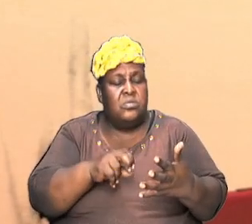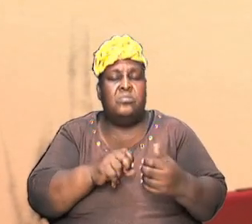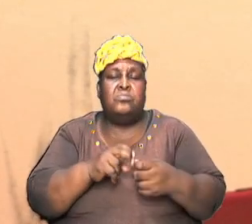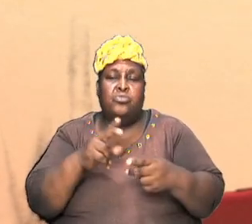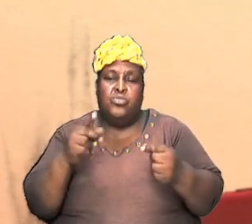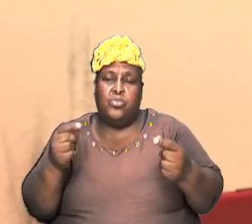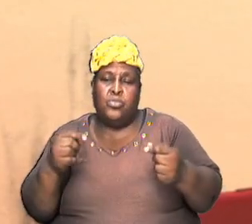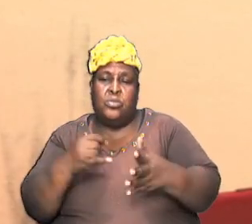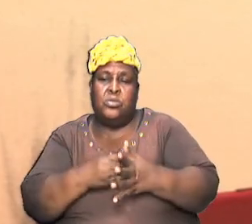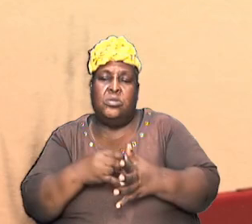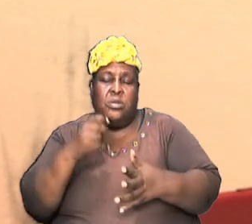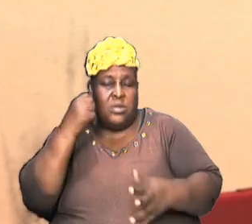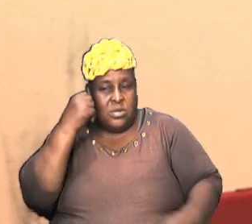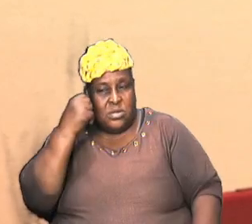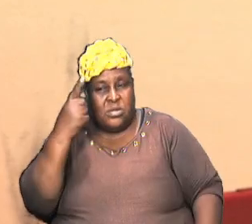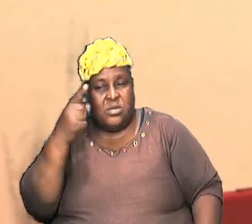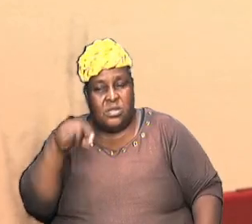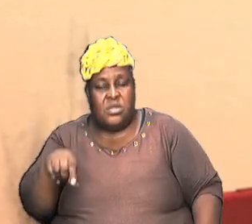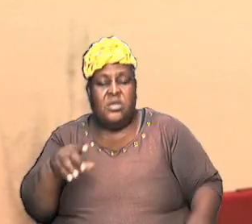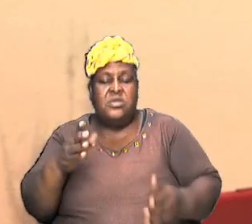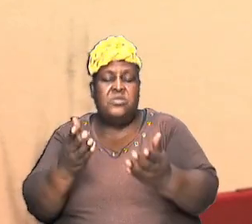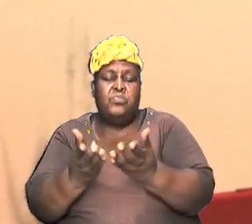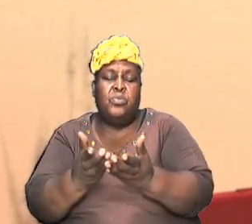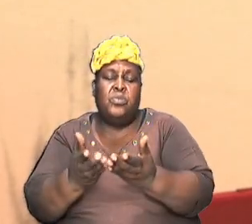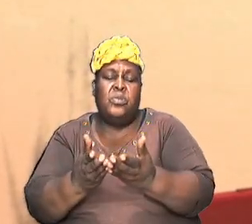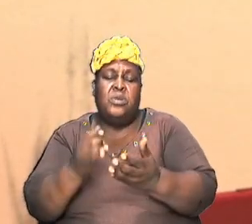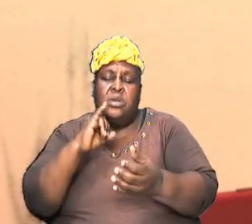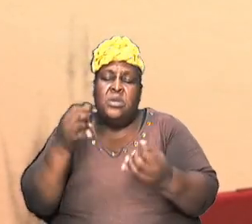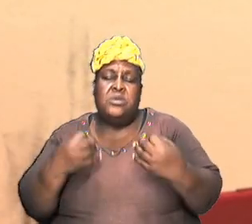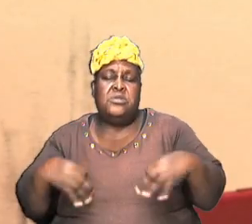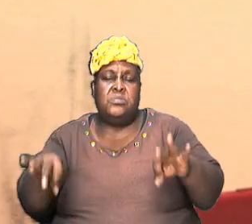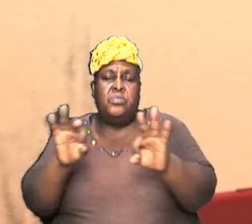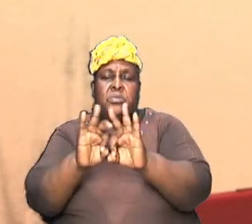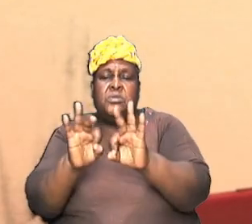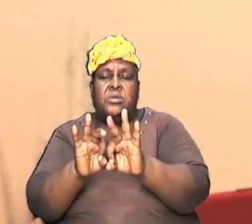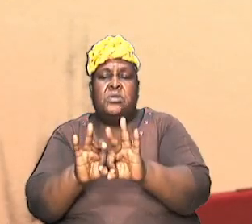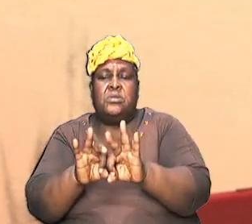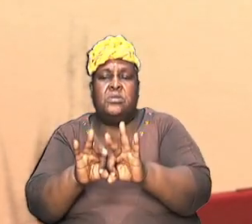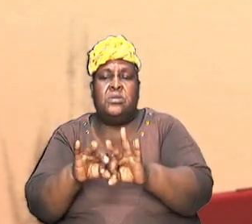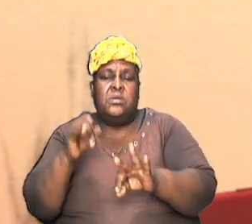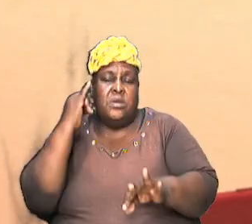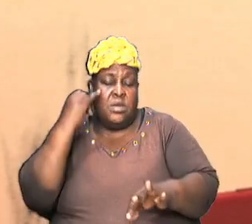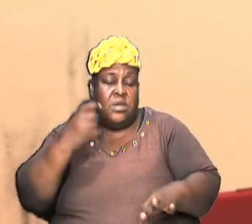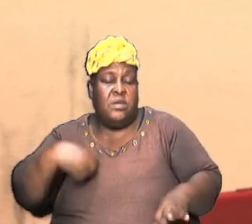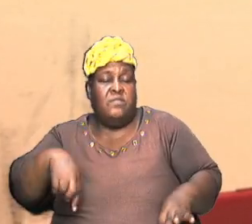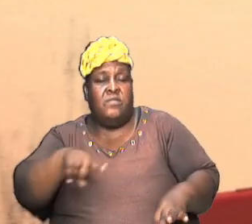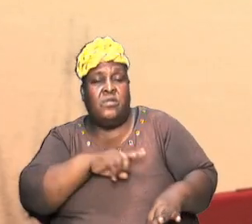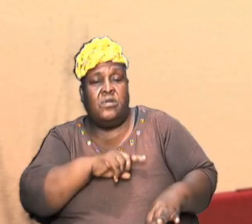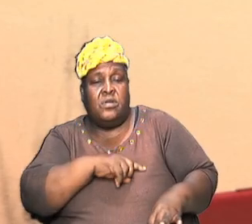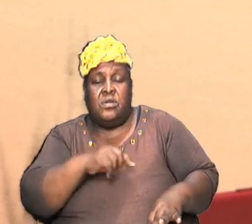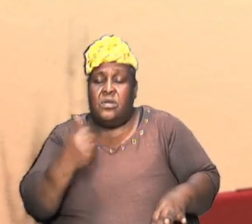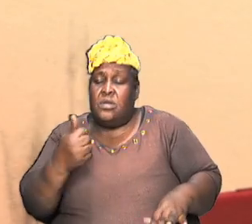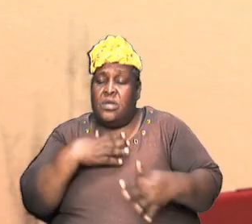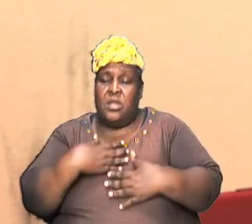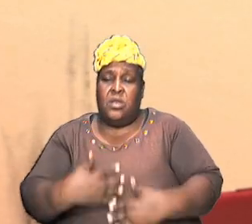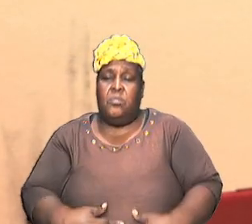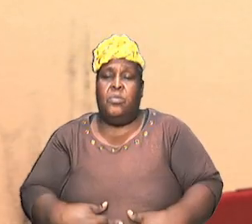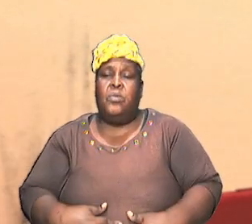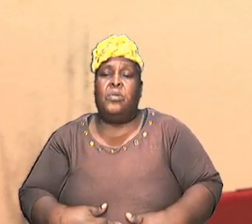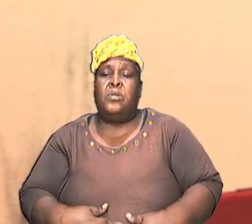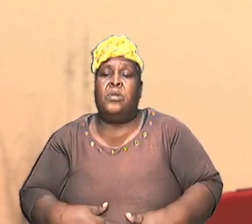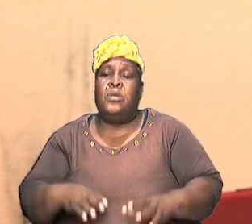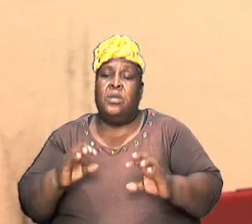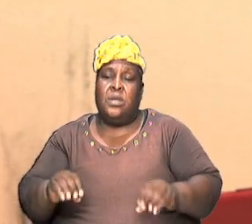but understand that this book is significant if we can or anybody can